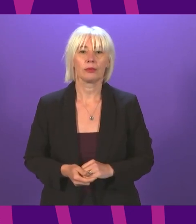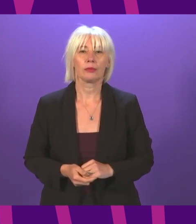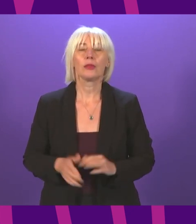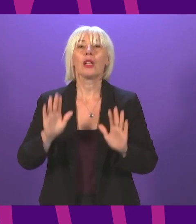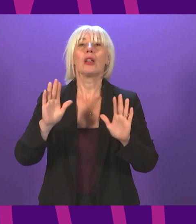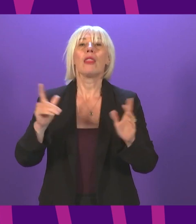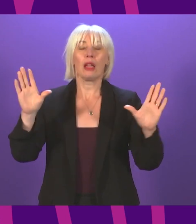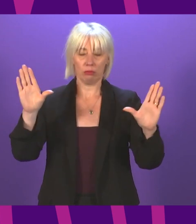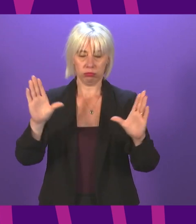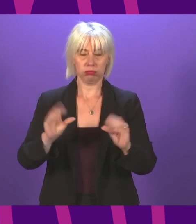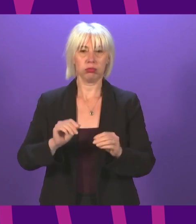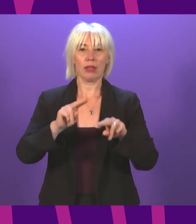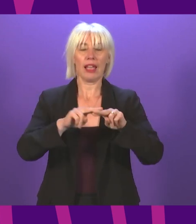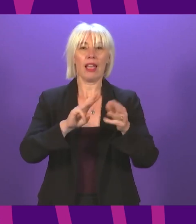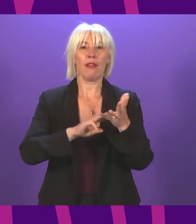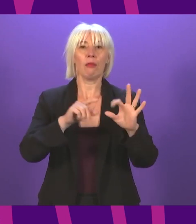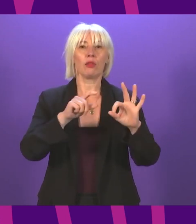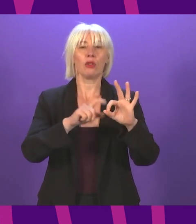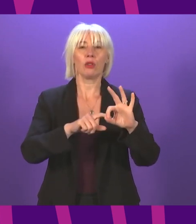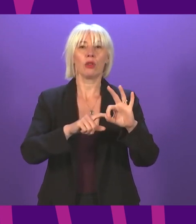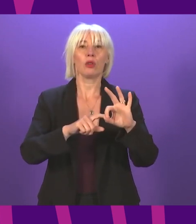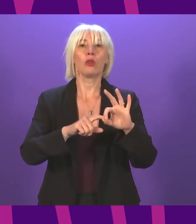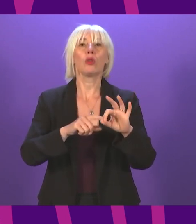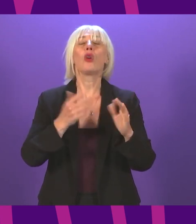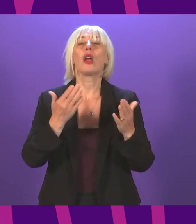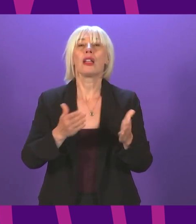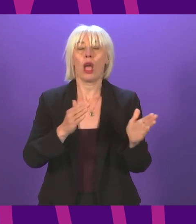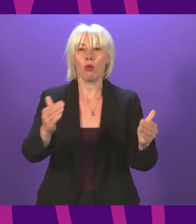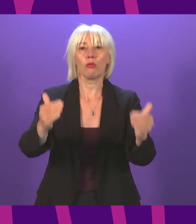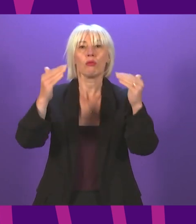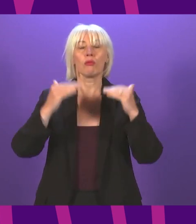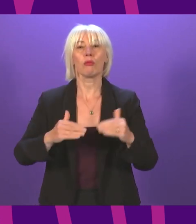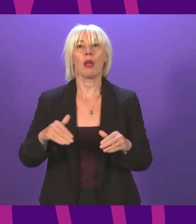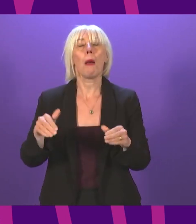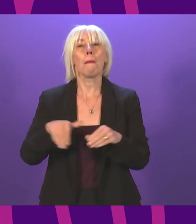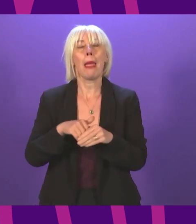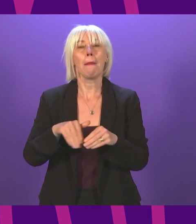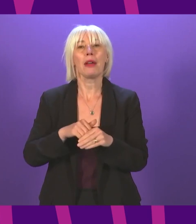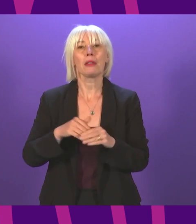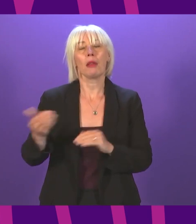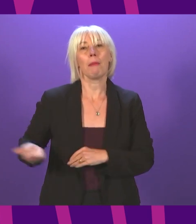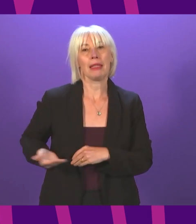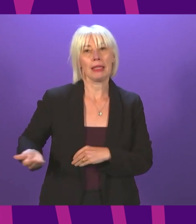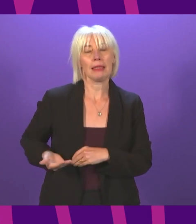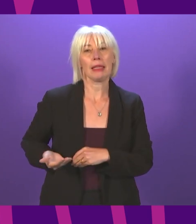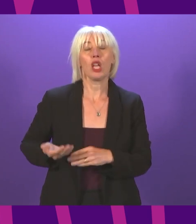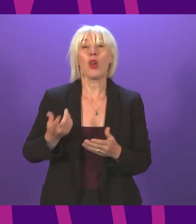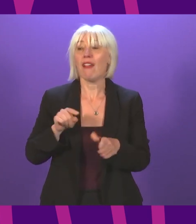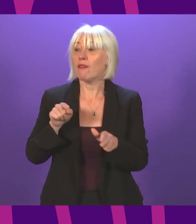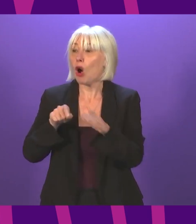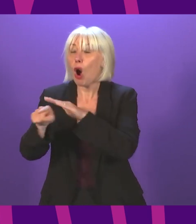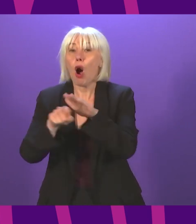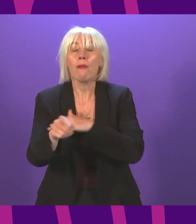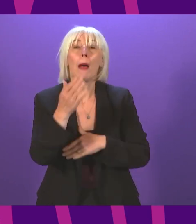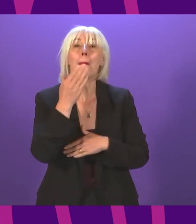That concludes First Minister's questions. We will now move on to members' business, and I would ask members leaving the Chamber to do so quietly.